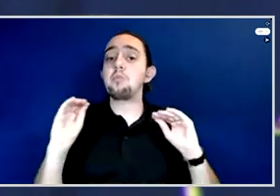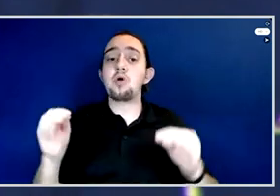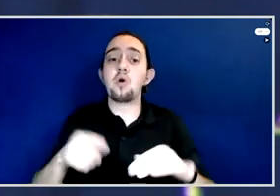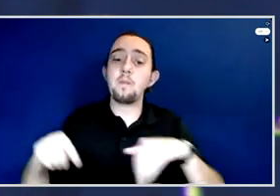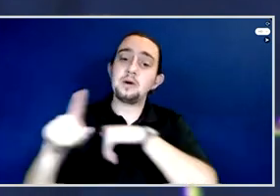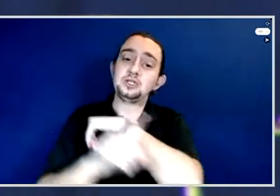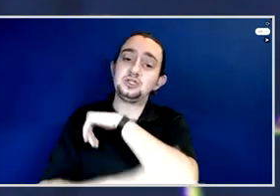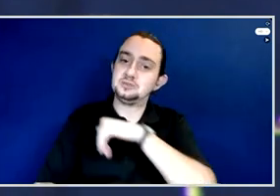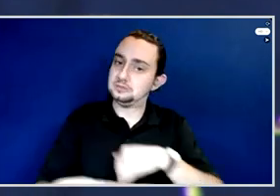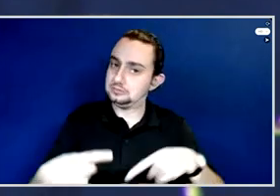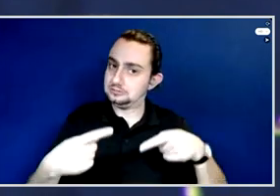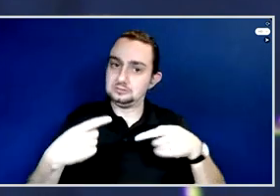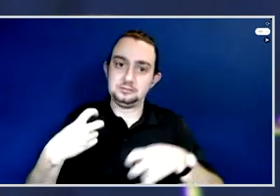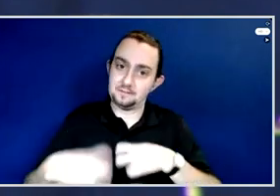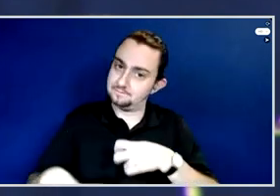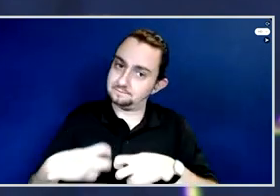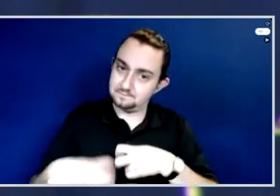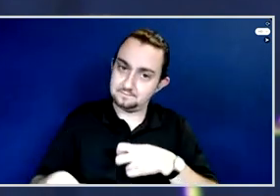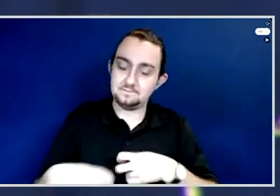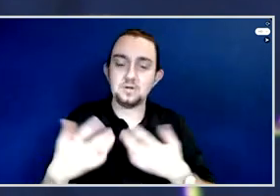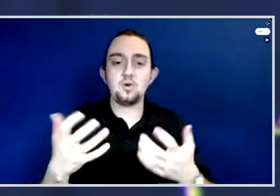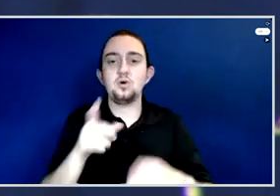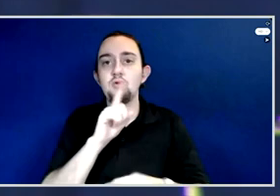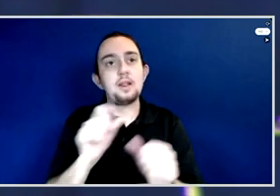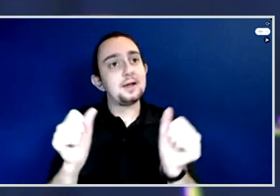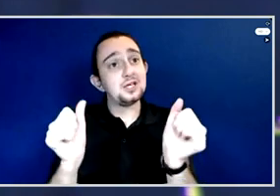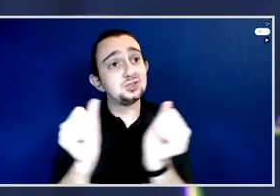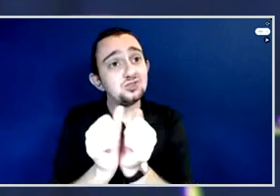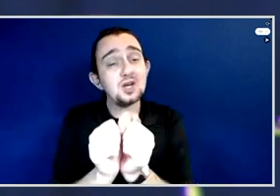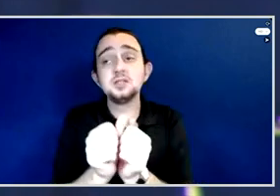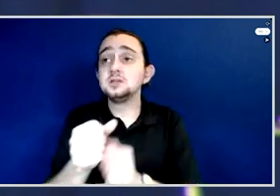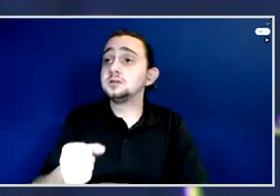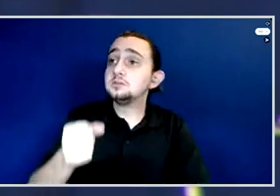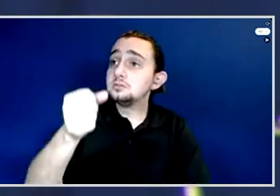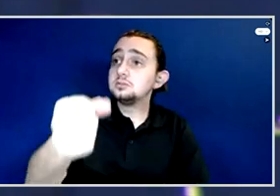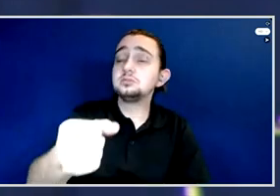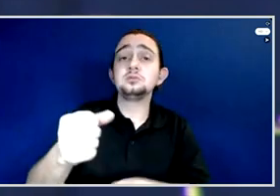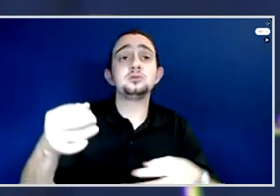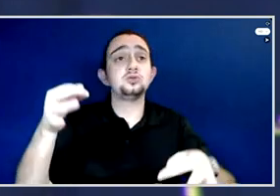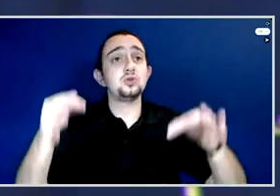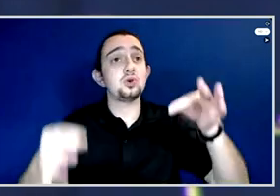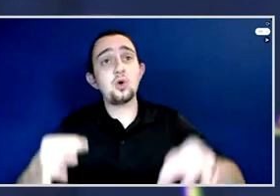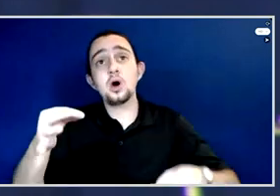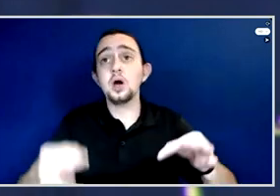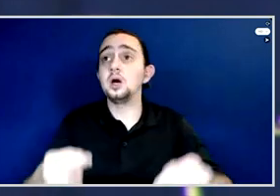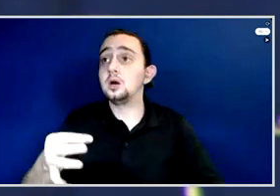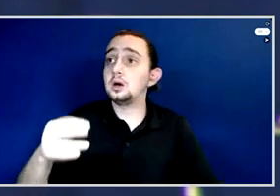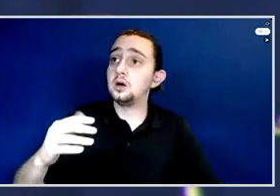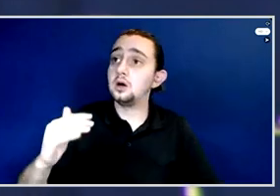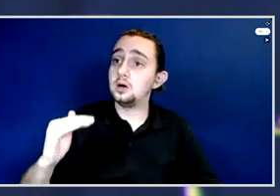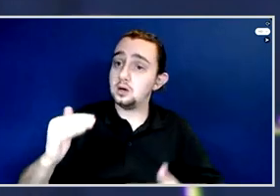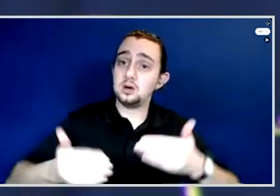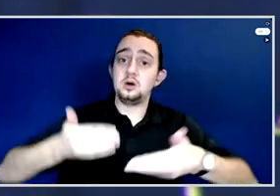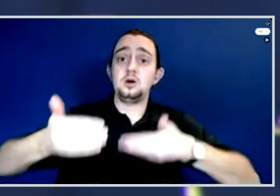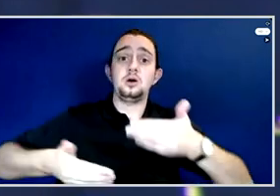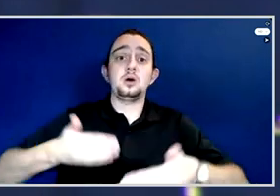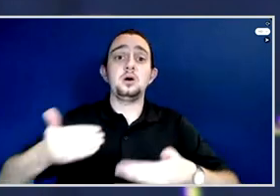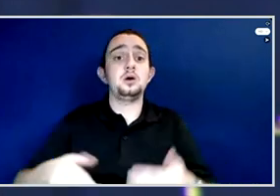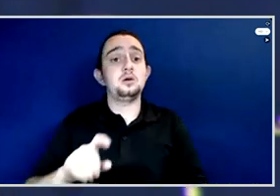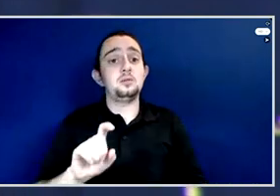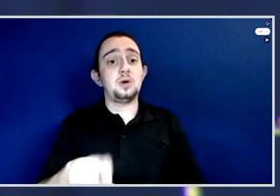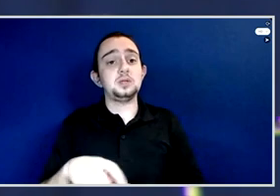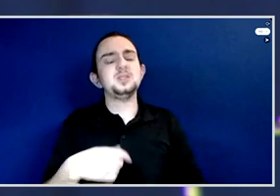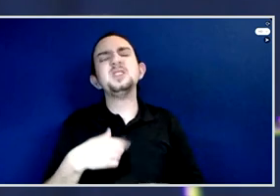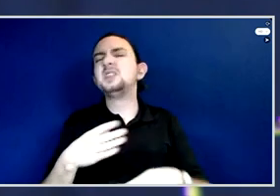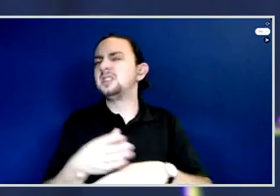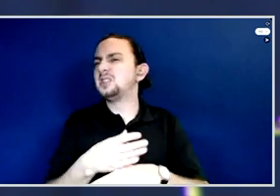some of these corruption cases that we have. We've shared, I've shared my own experiences from my own country with